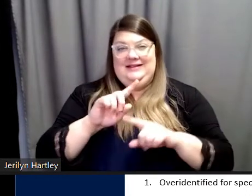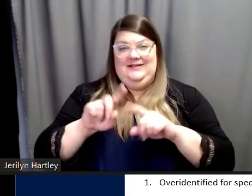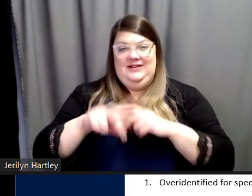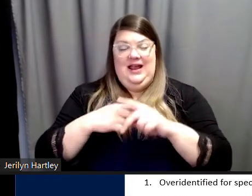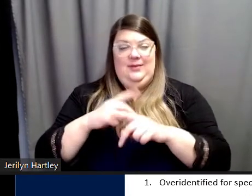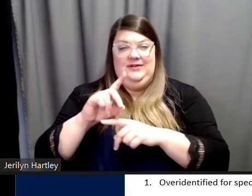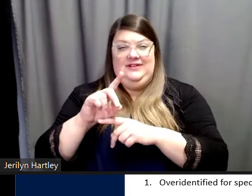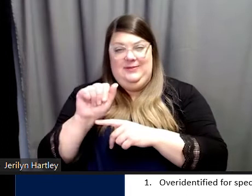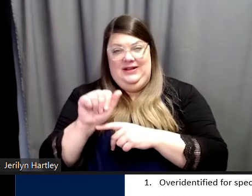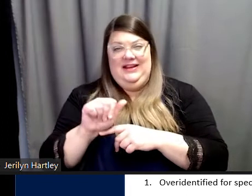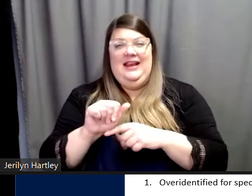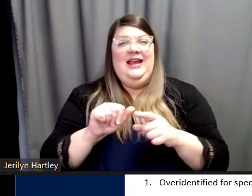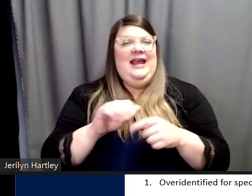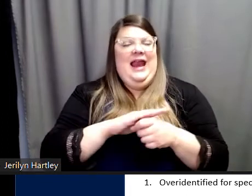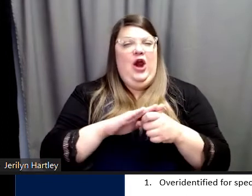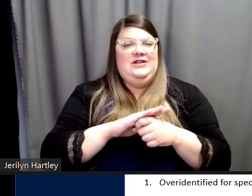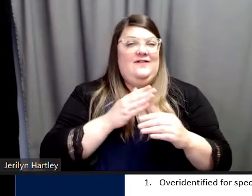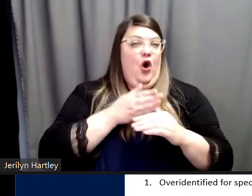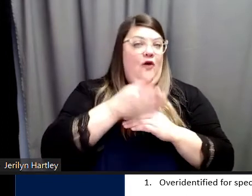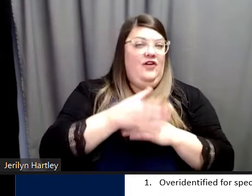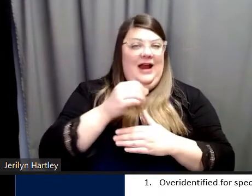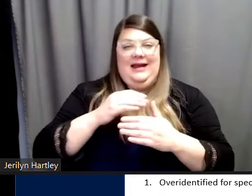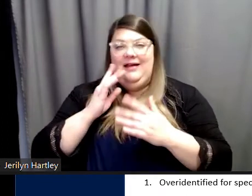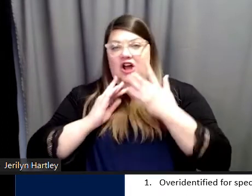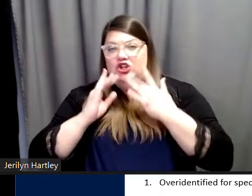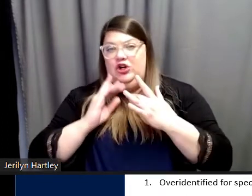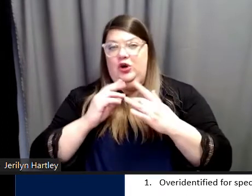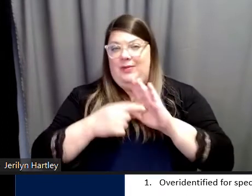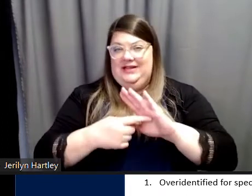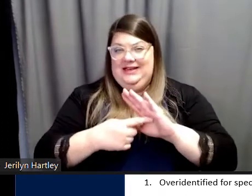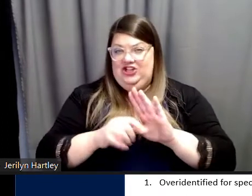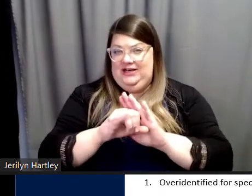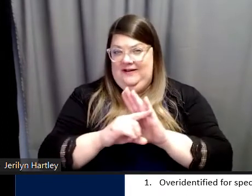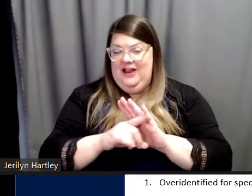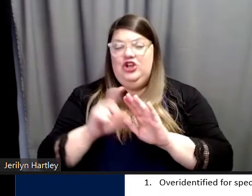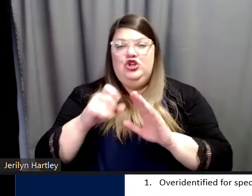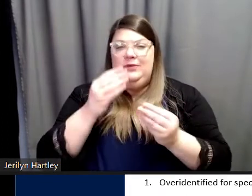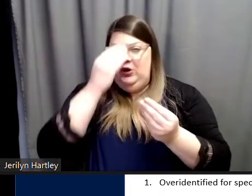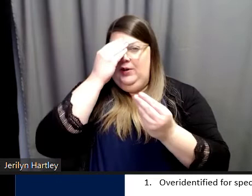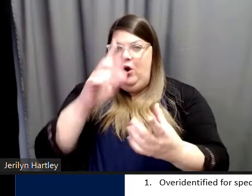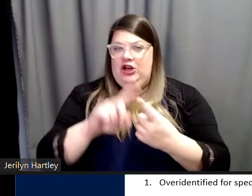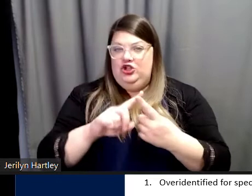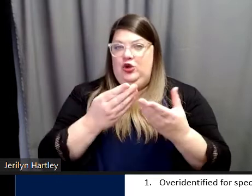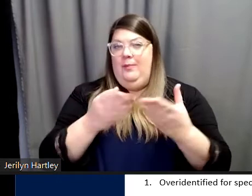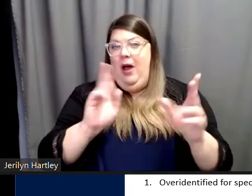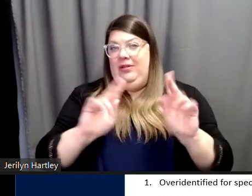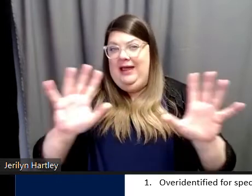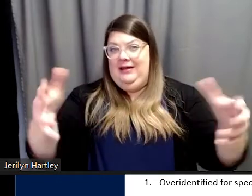-representation and under-representation are identified, then these should be reported to the public in clear language.